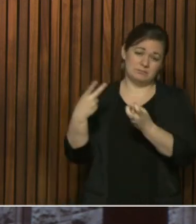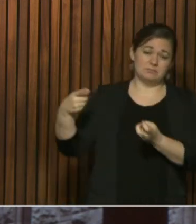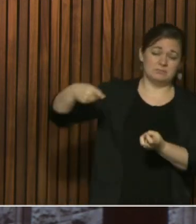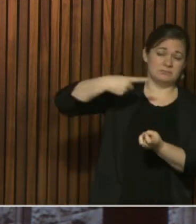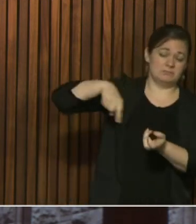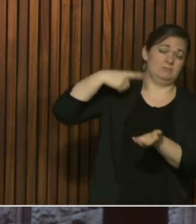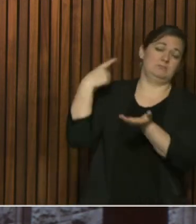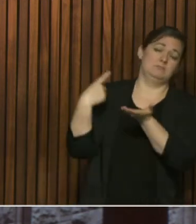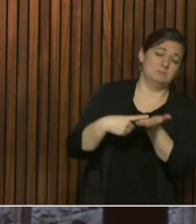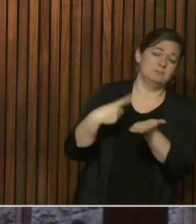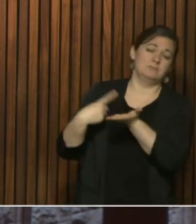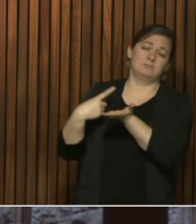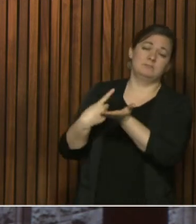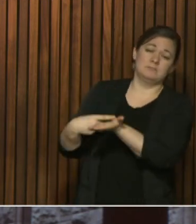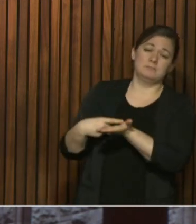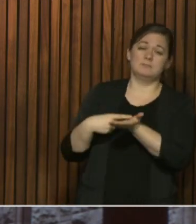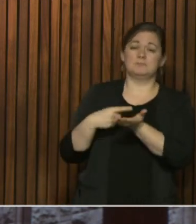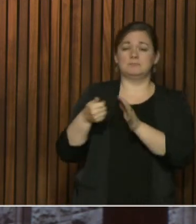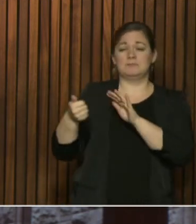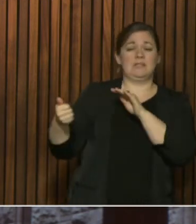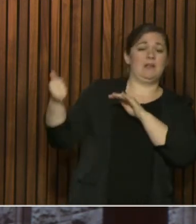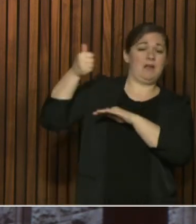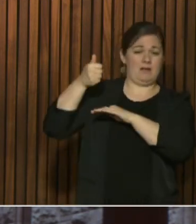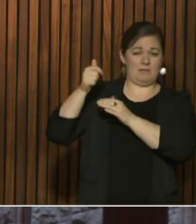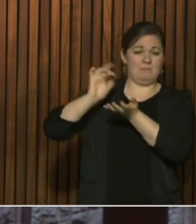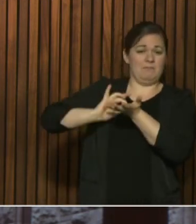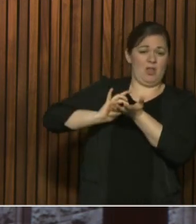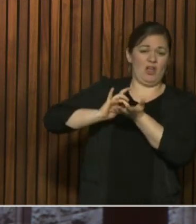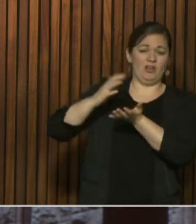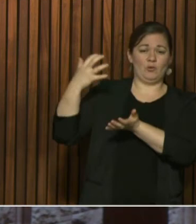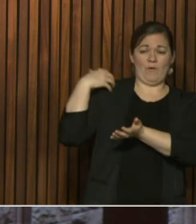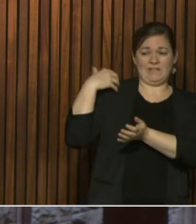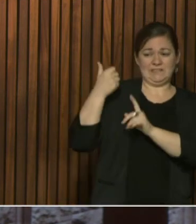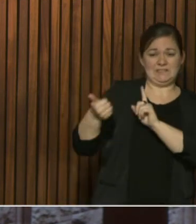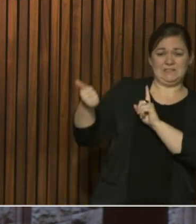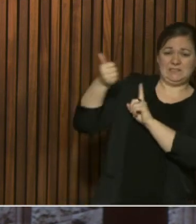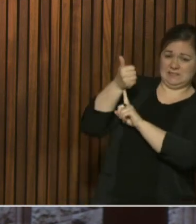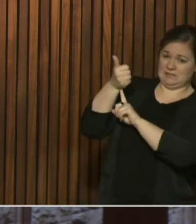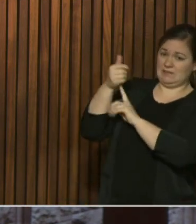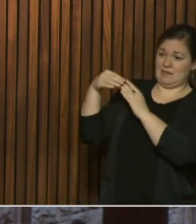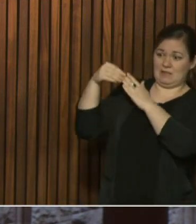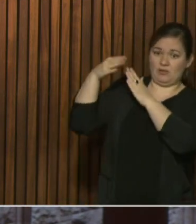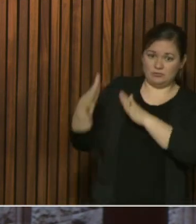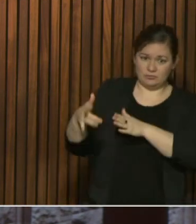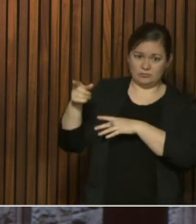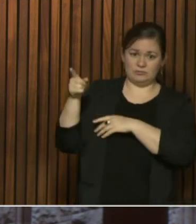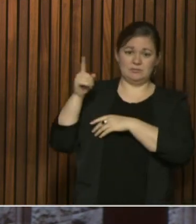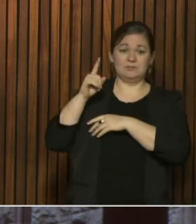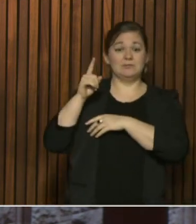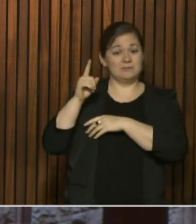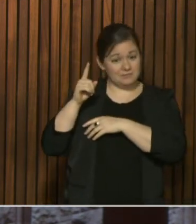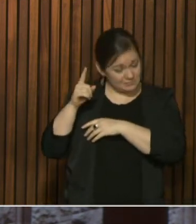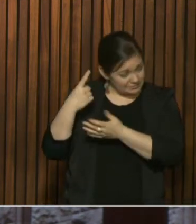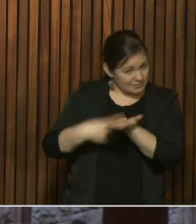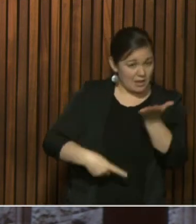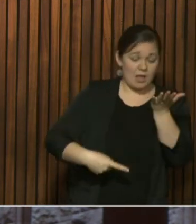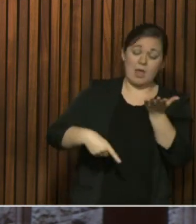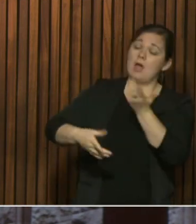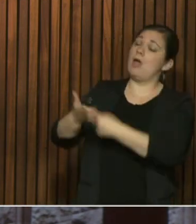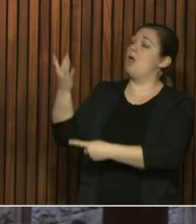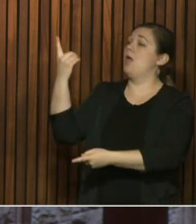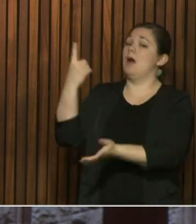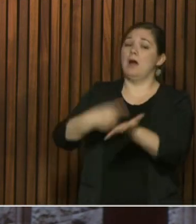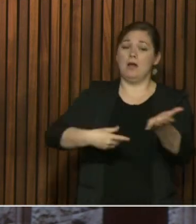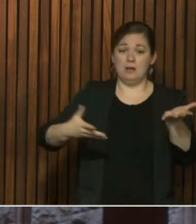Medical Officer of Health for Toronto, Dr. David McEwen, is looking at that issue as well, to say in the